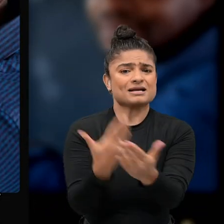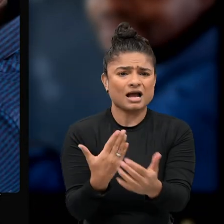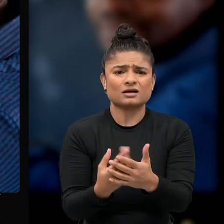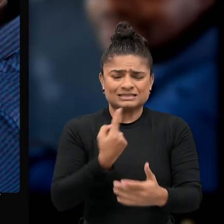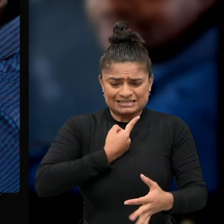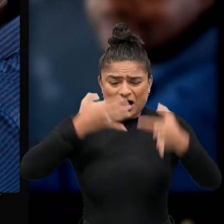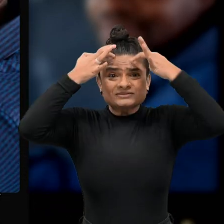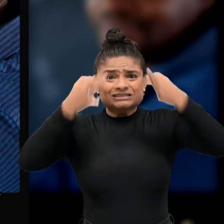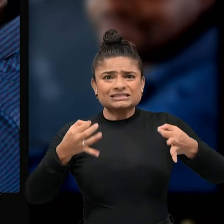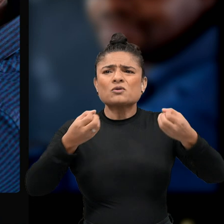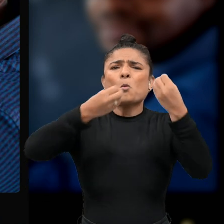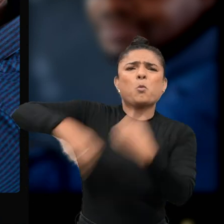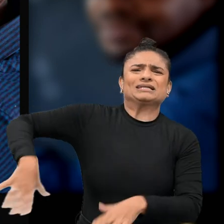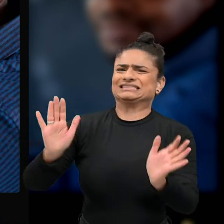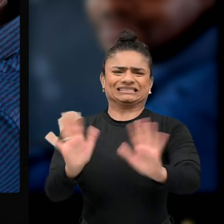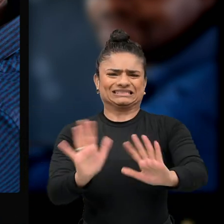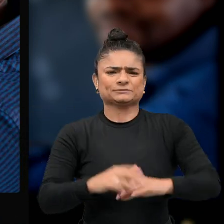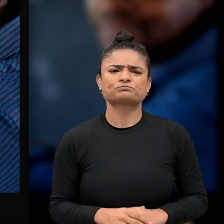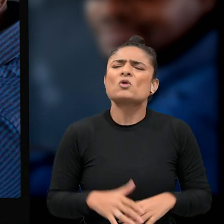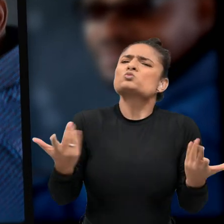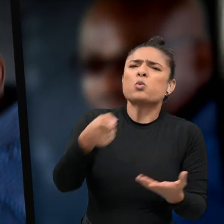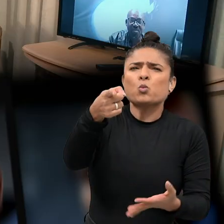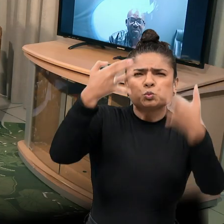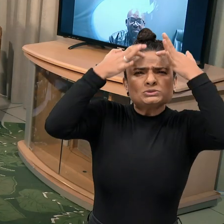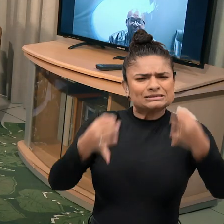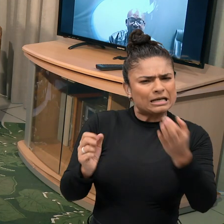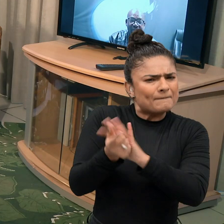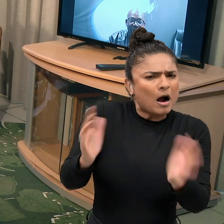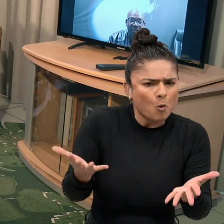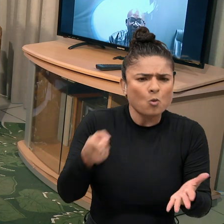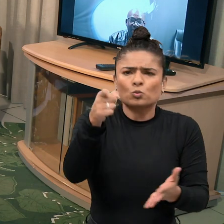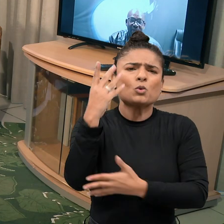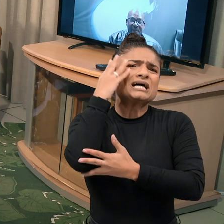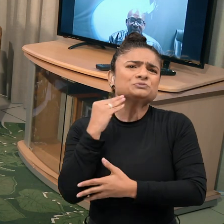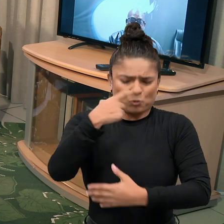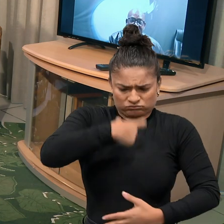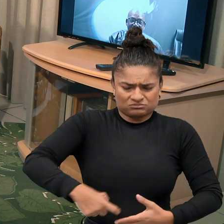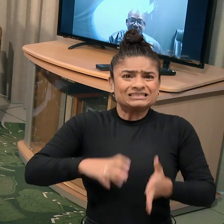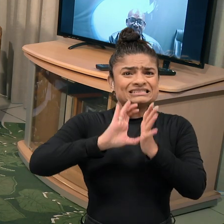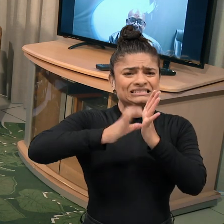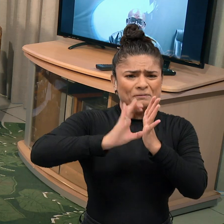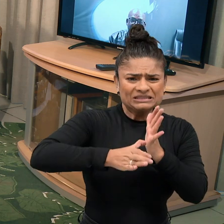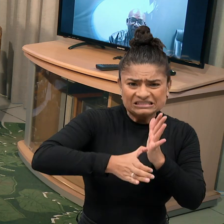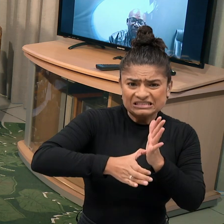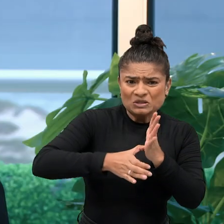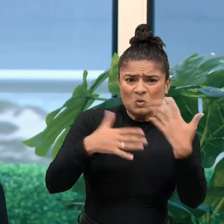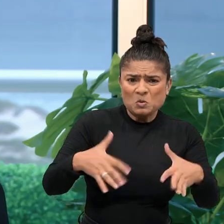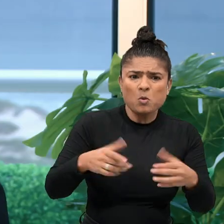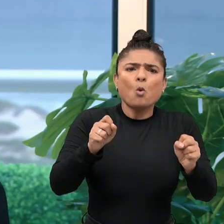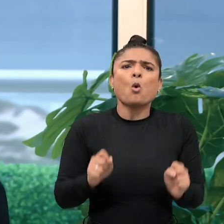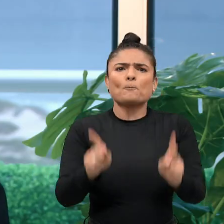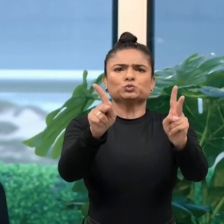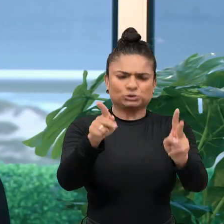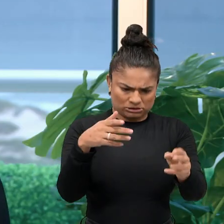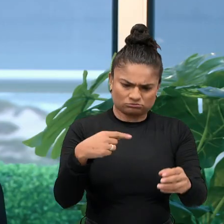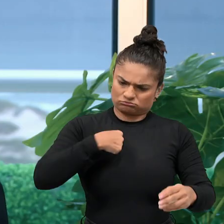actually sent to the next point. And how did you come to the decision to use your lived experience as someone living with a disability